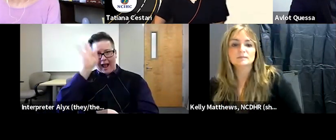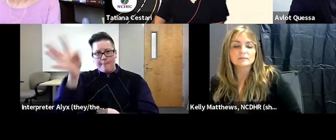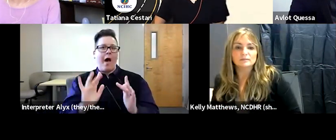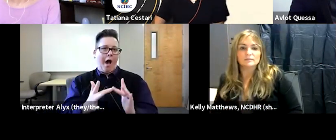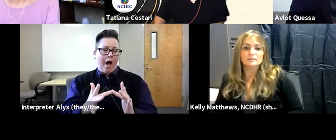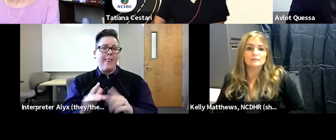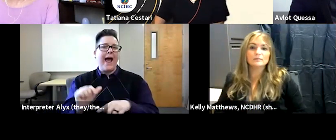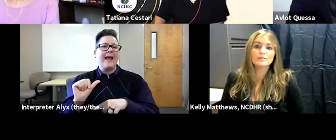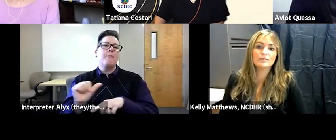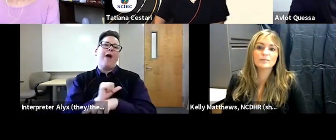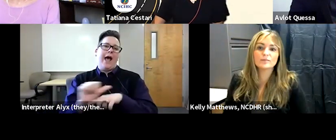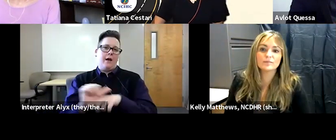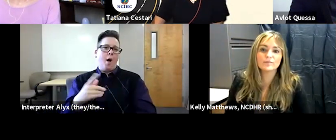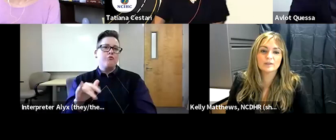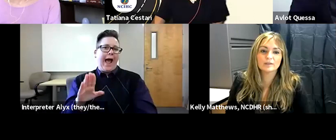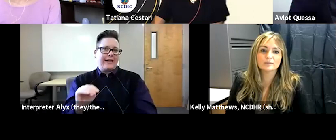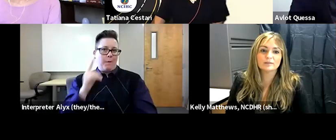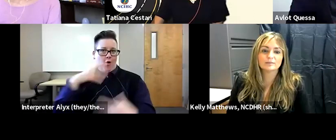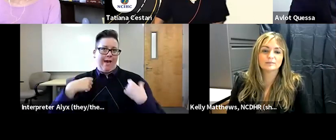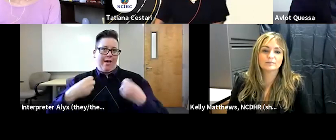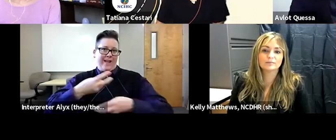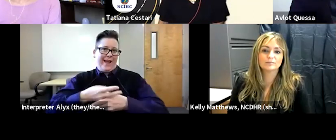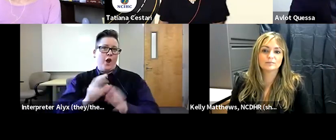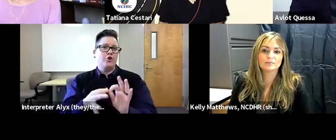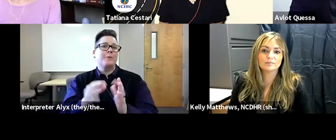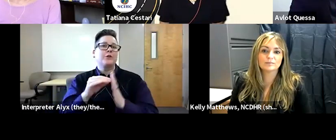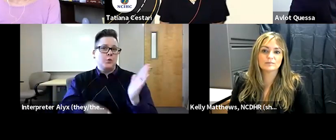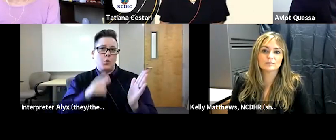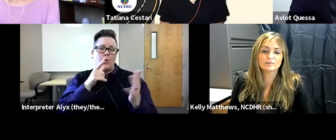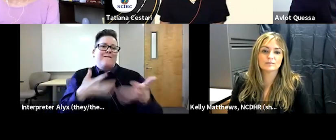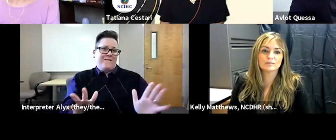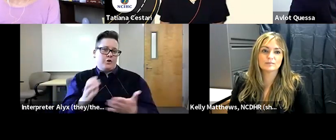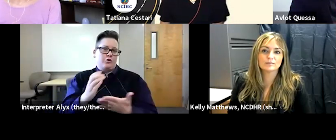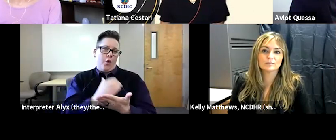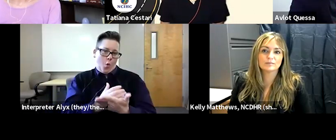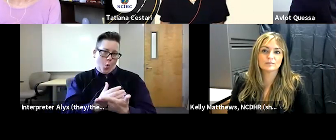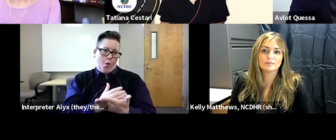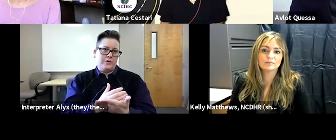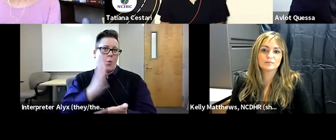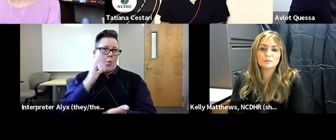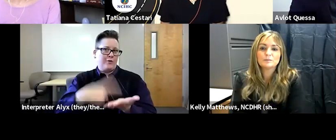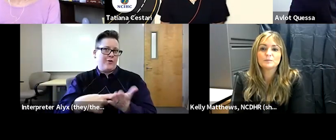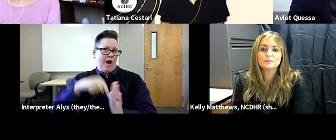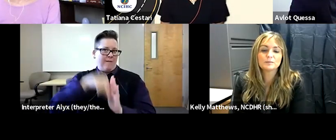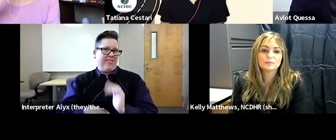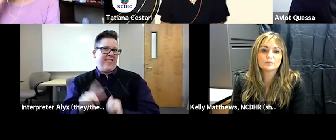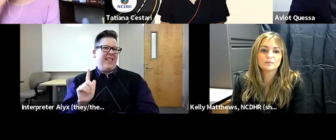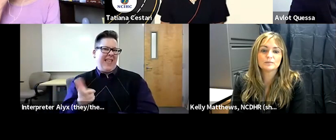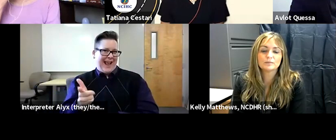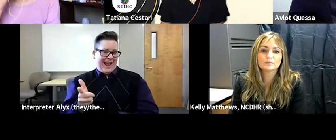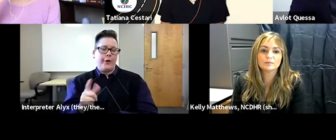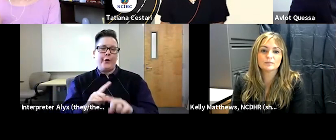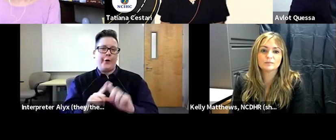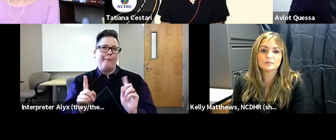practicum for health care interpreting um students who had completed their coursework so we'll dive into that a bit later uh